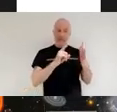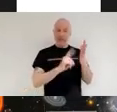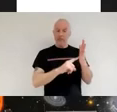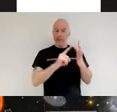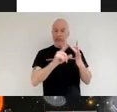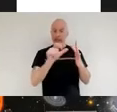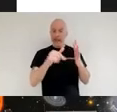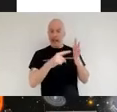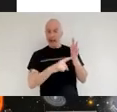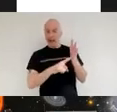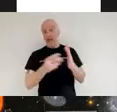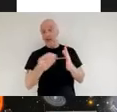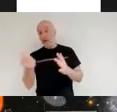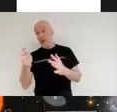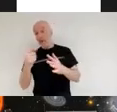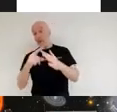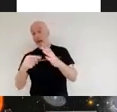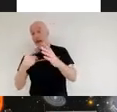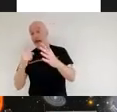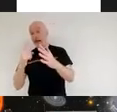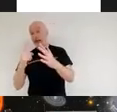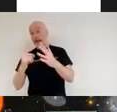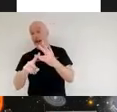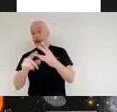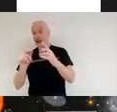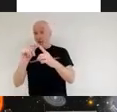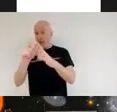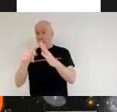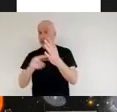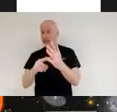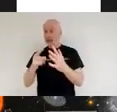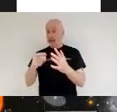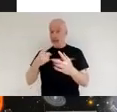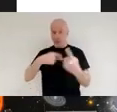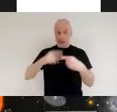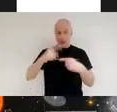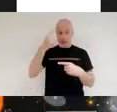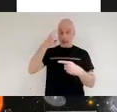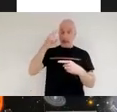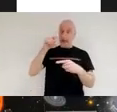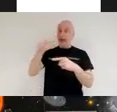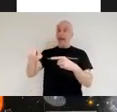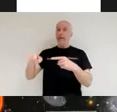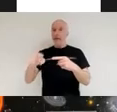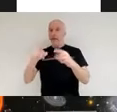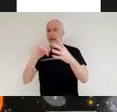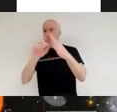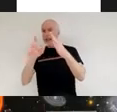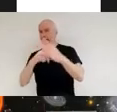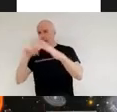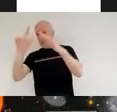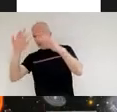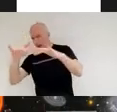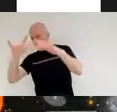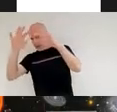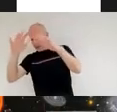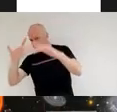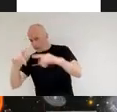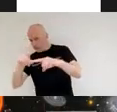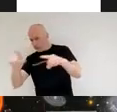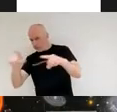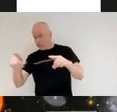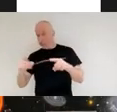some exoplanets that we believe have silicate rain occurring on them we'd be able to see evidence of that